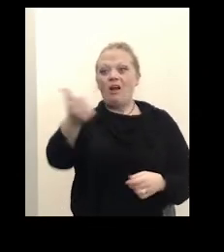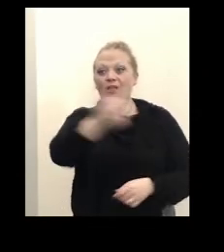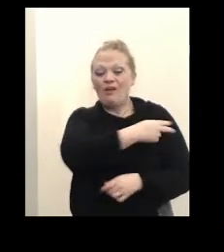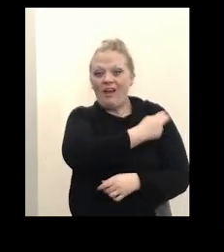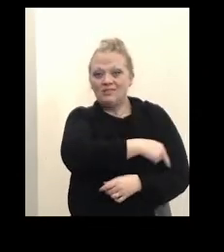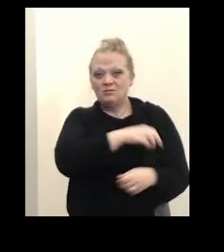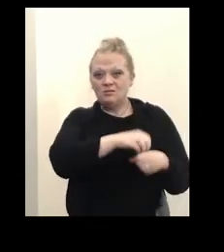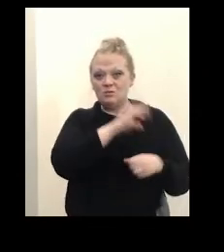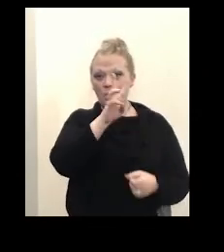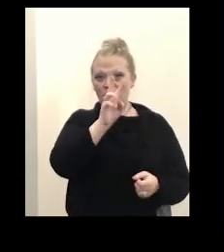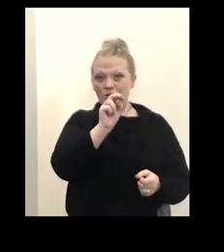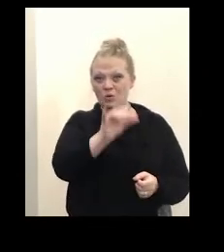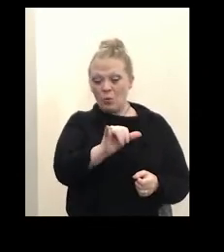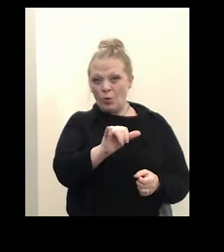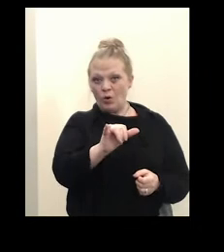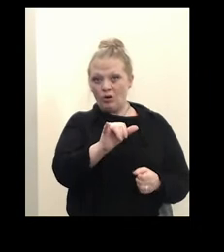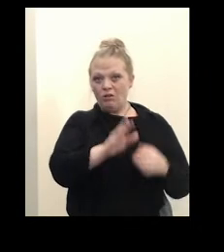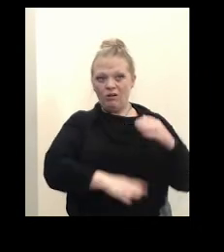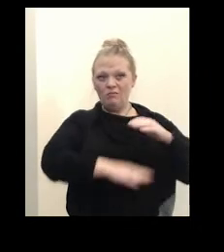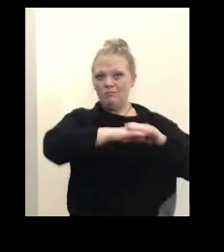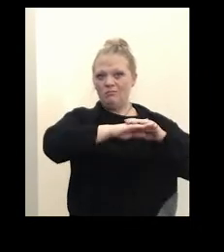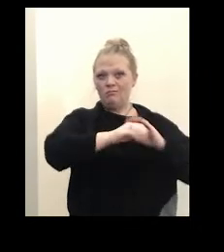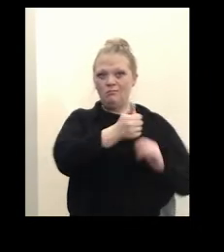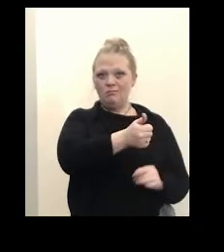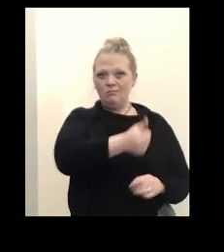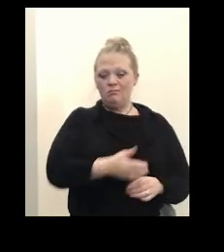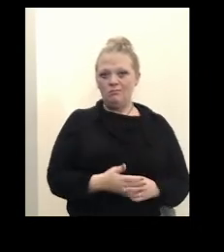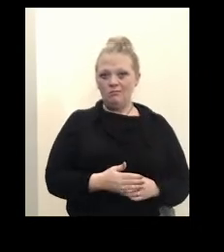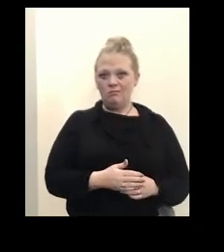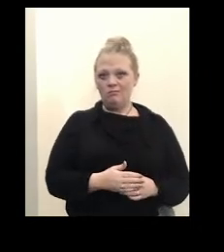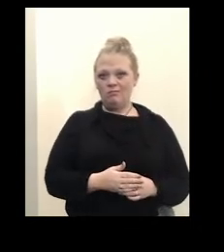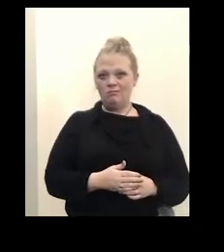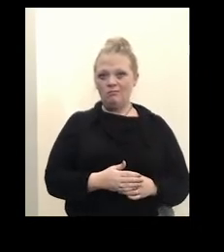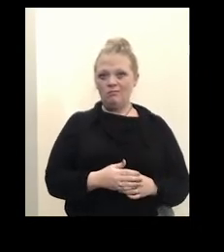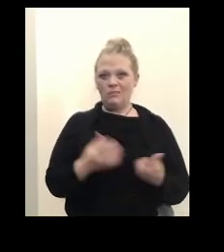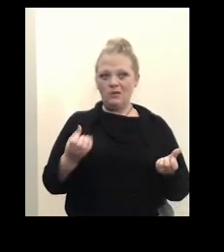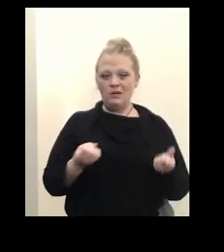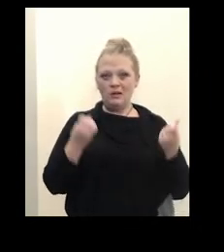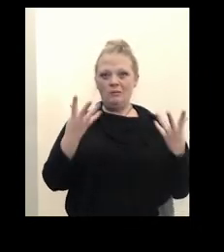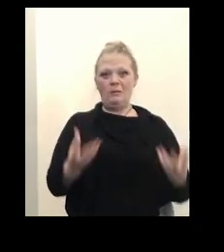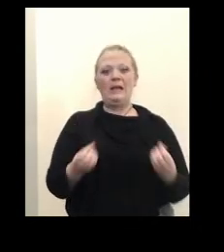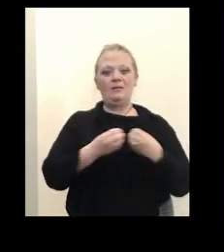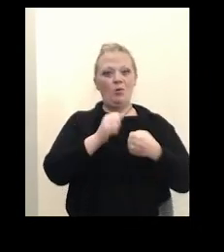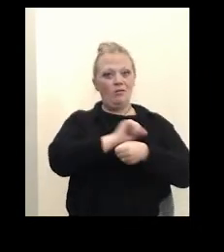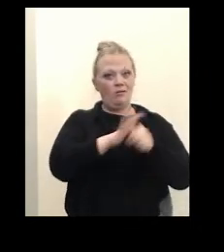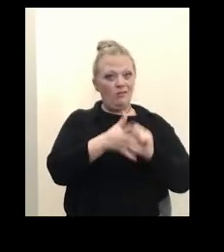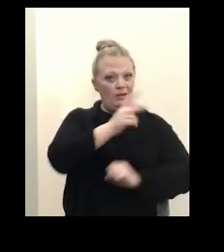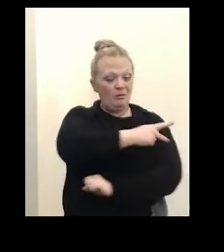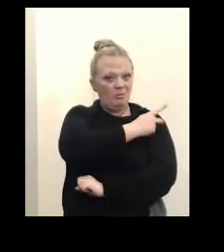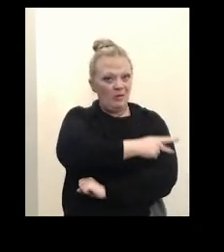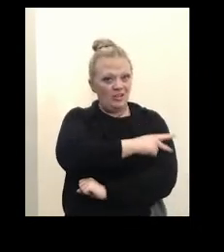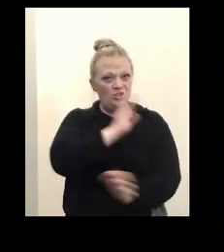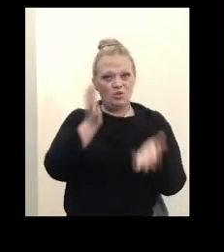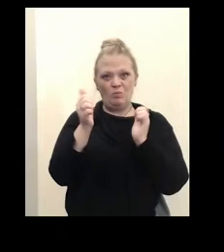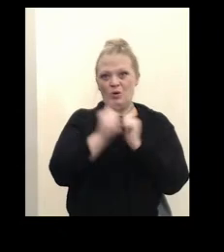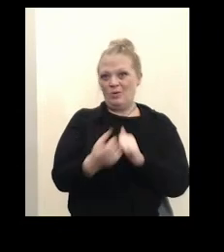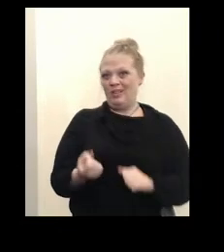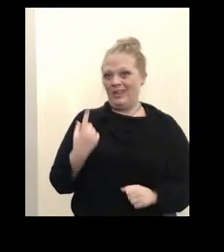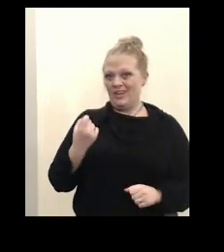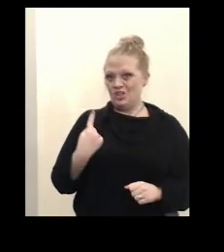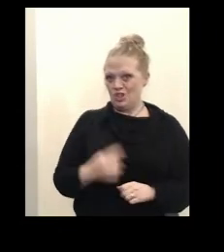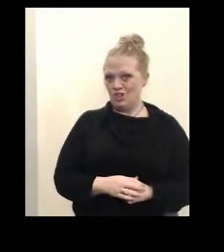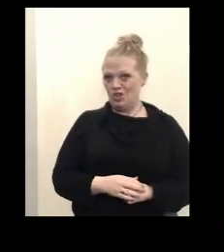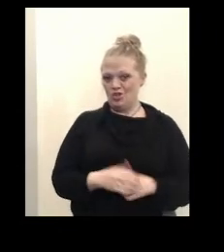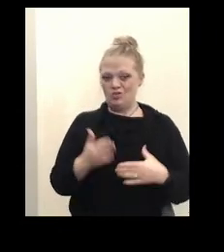York are capacity themselves. And they have many, many more COVID-19 patients than they had last year. They've been averaging